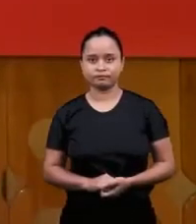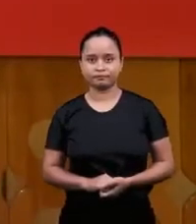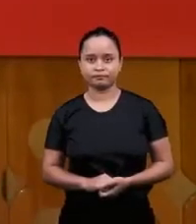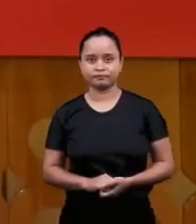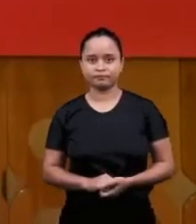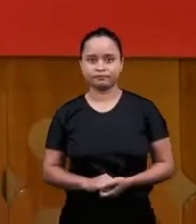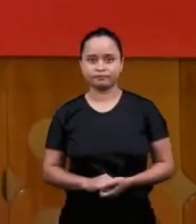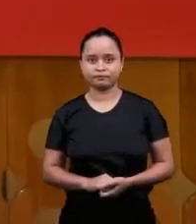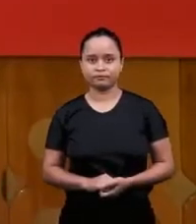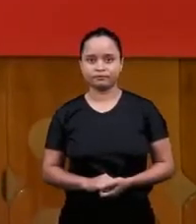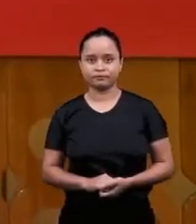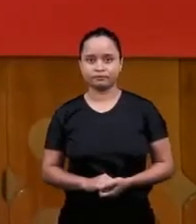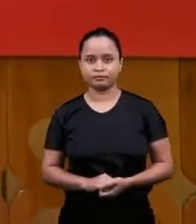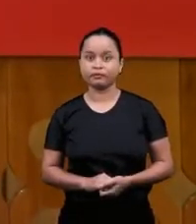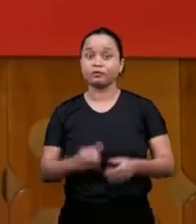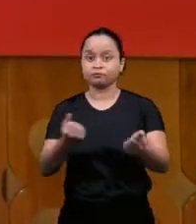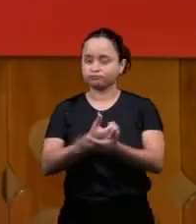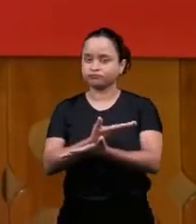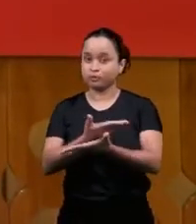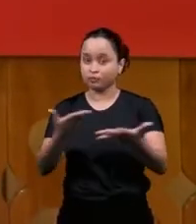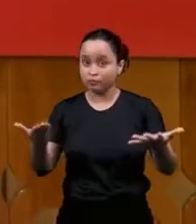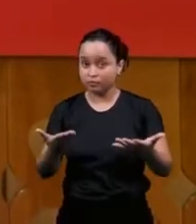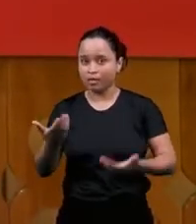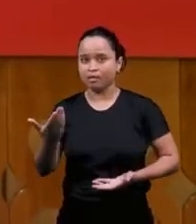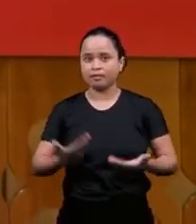I'd like to greet all of our brothers